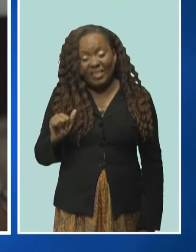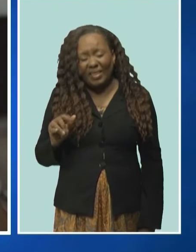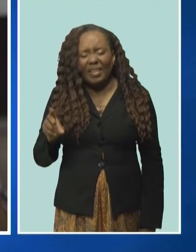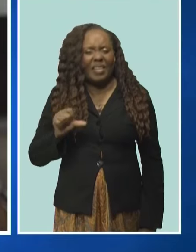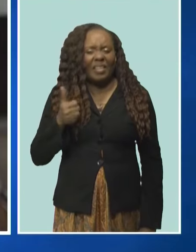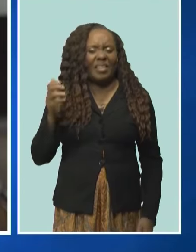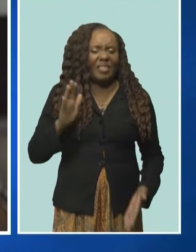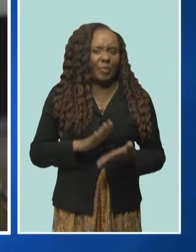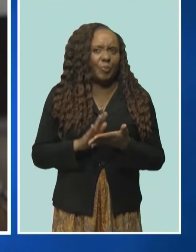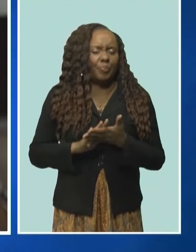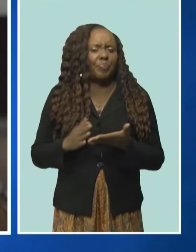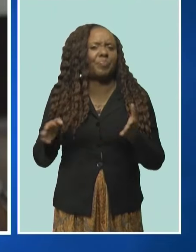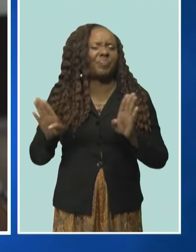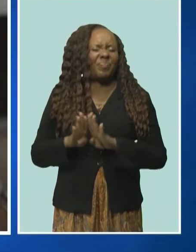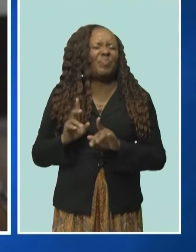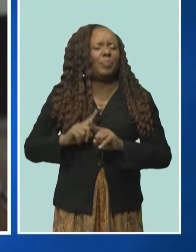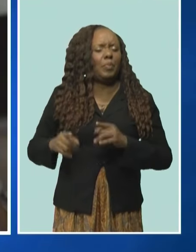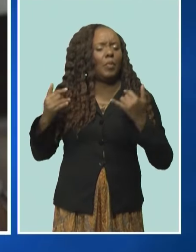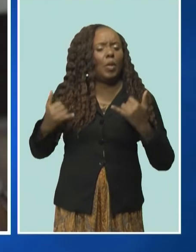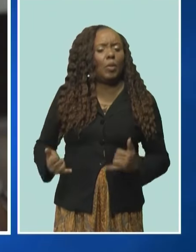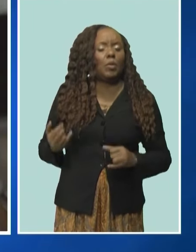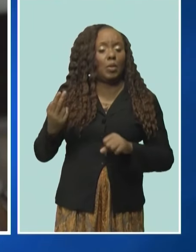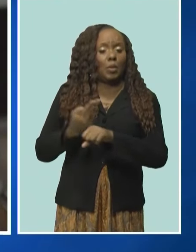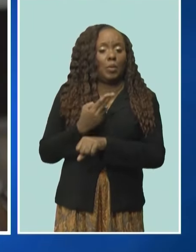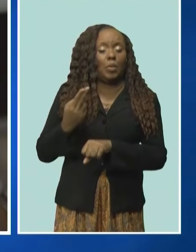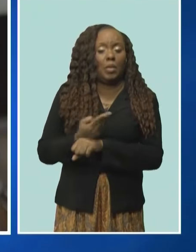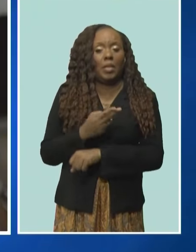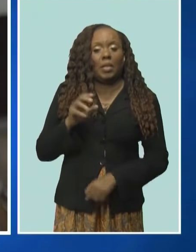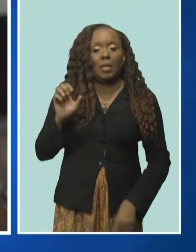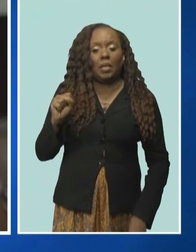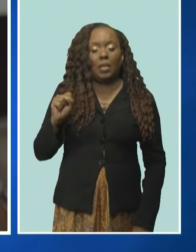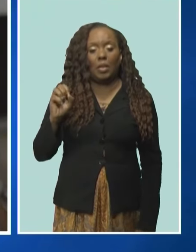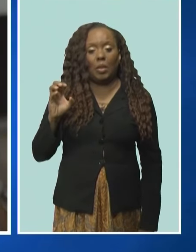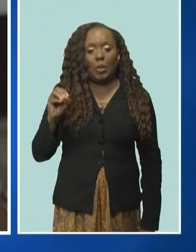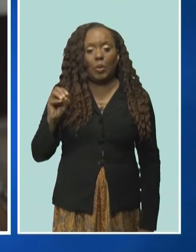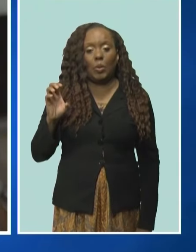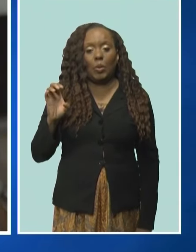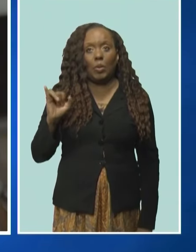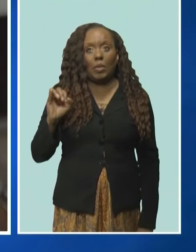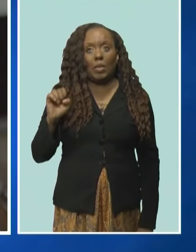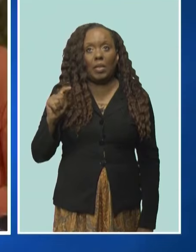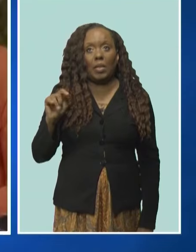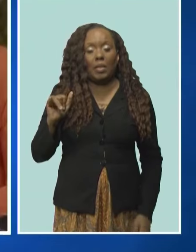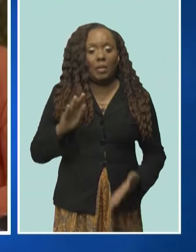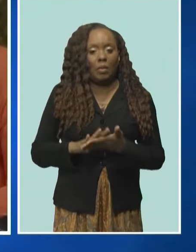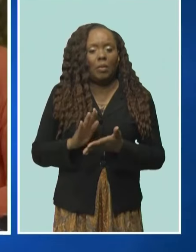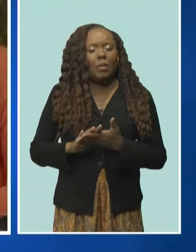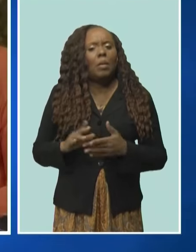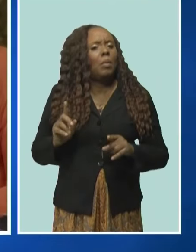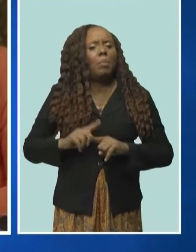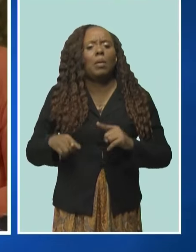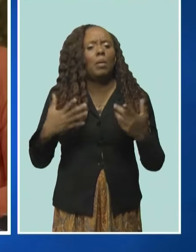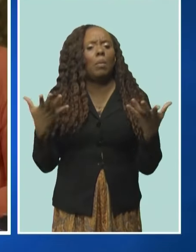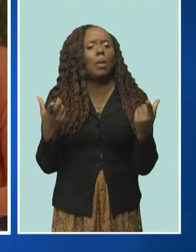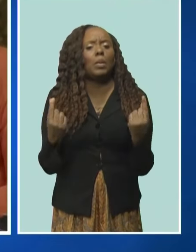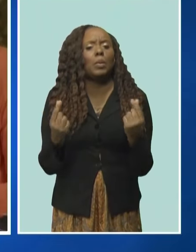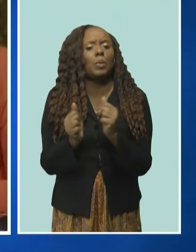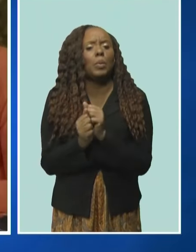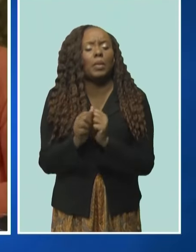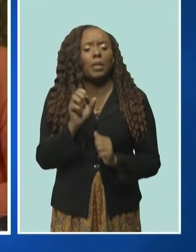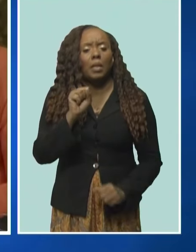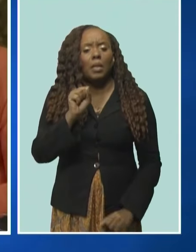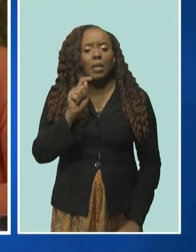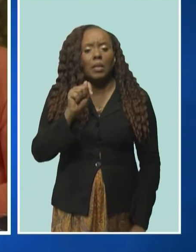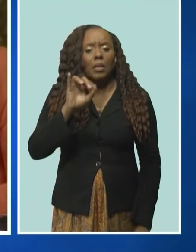bought society and utilising it now. What is going to be the come of St. John's school? Prime Minister Amir Amor Motley